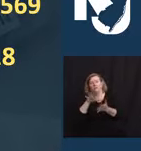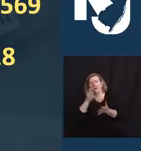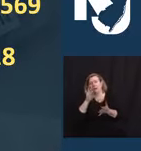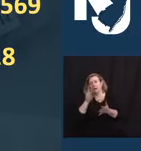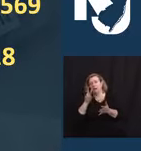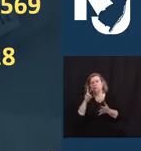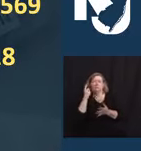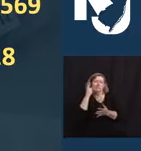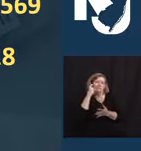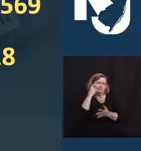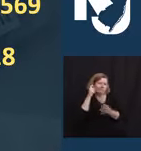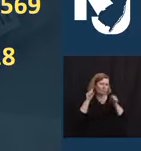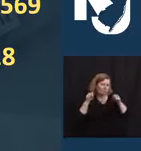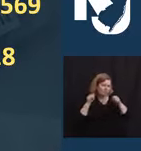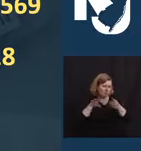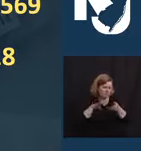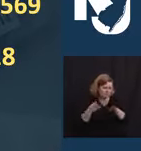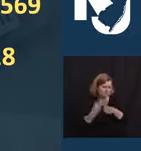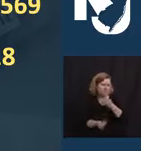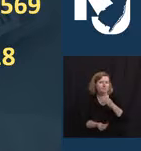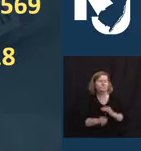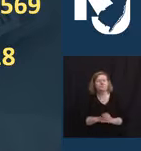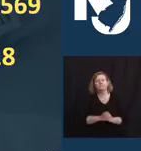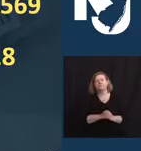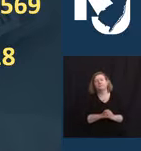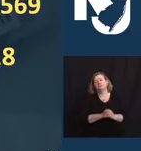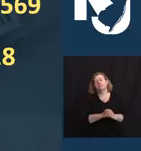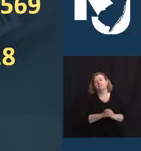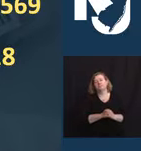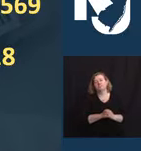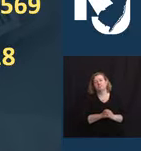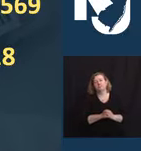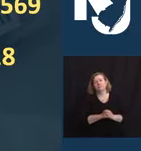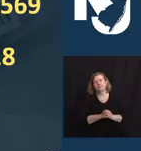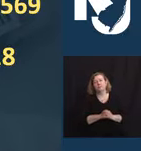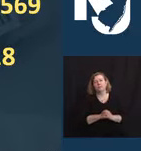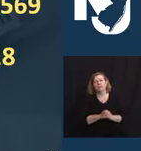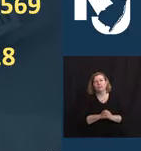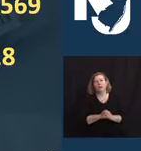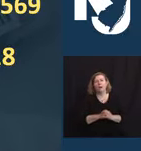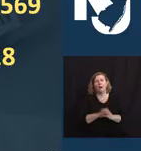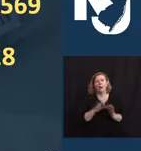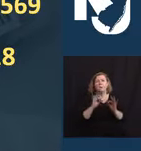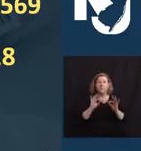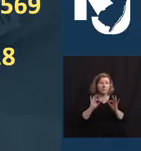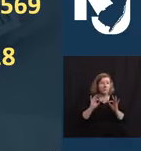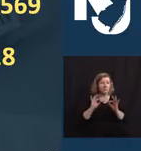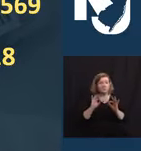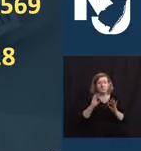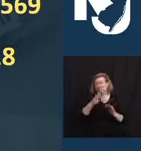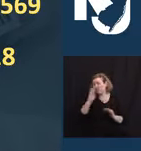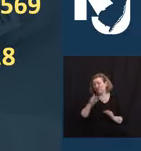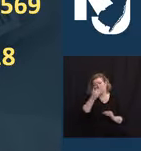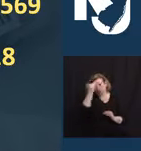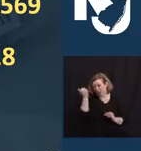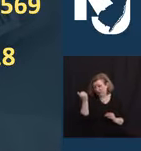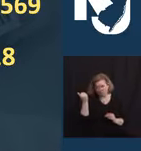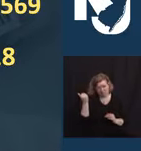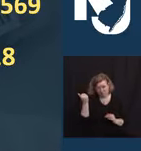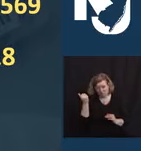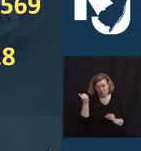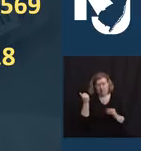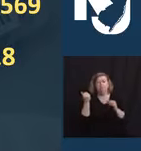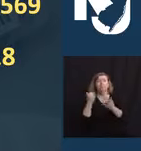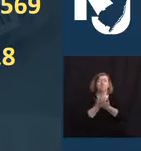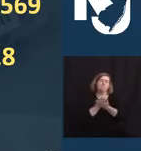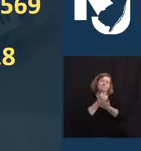probable losses of life due to COVID. And to ensure that these blessed souls never just become a number, let's take a